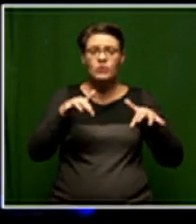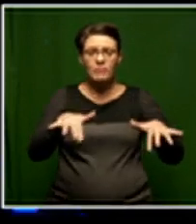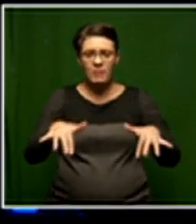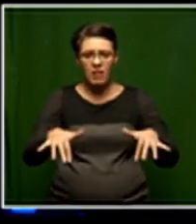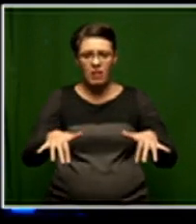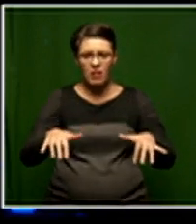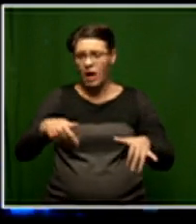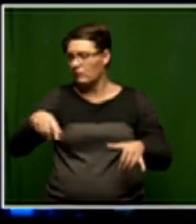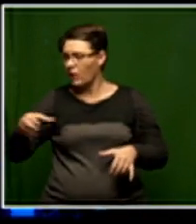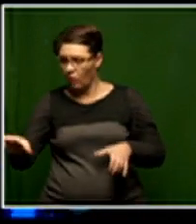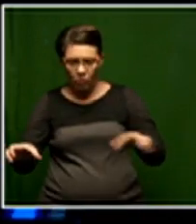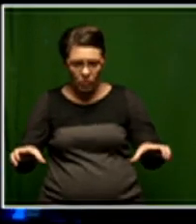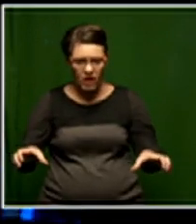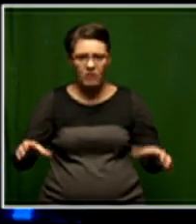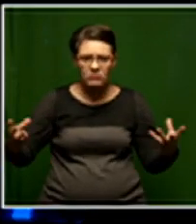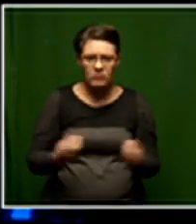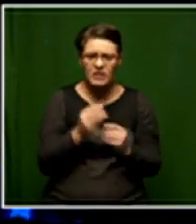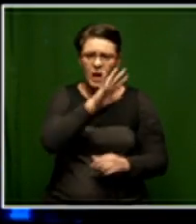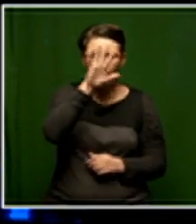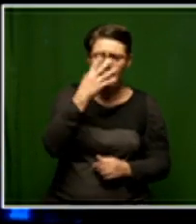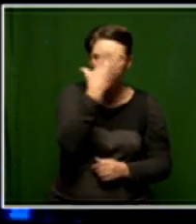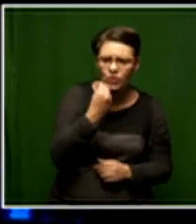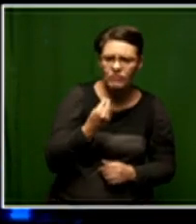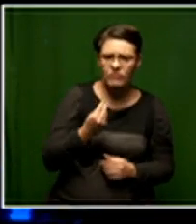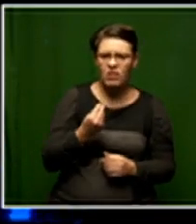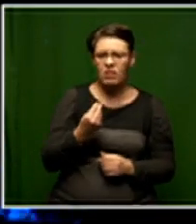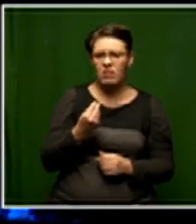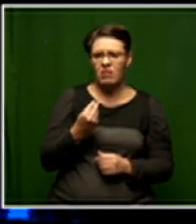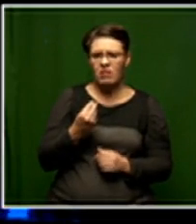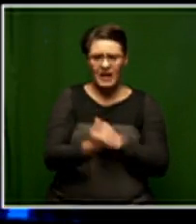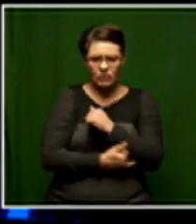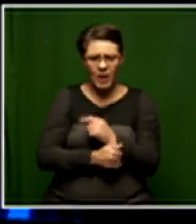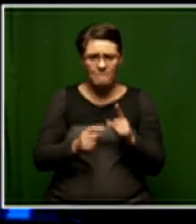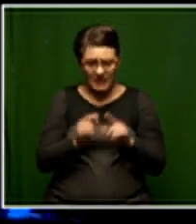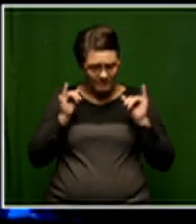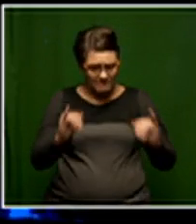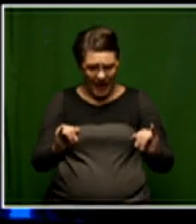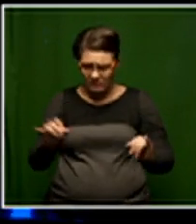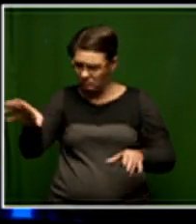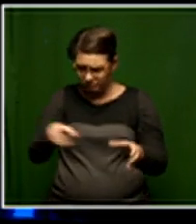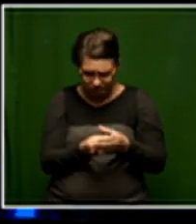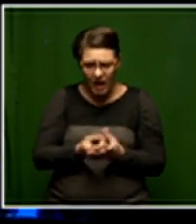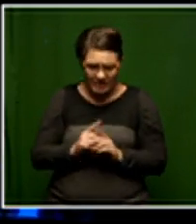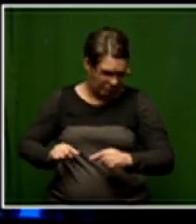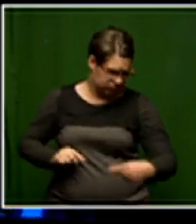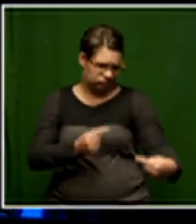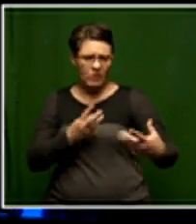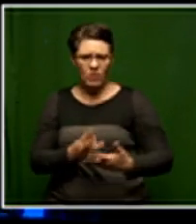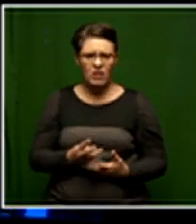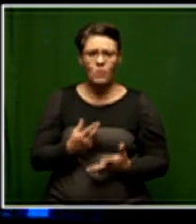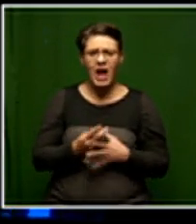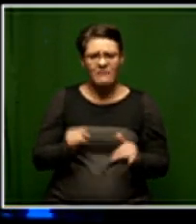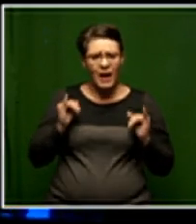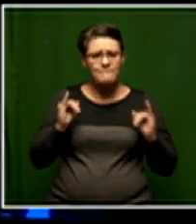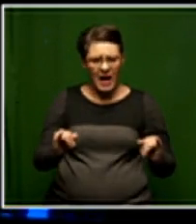of different parties come together, this is a beautiful country. But if the bad ones come together, we're going to fight in conflict, and I'm afraid we had a